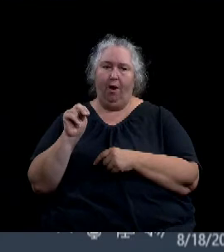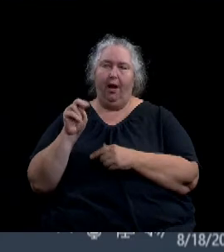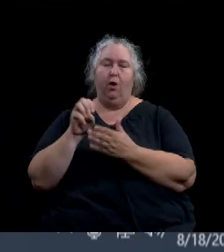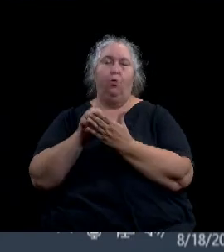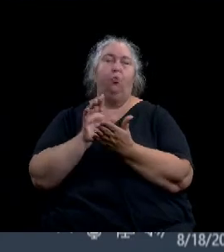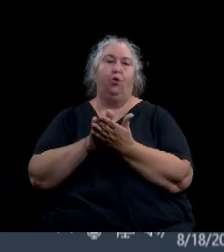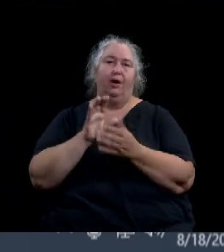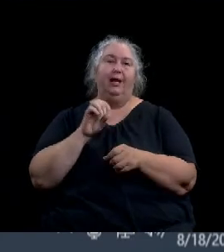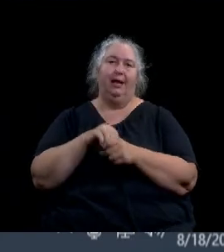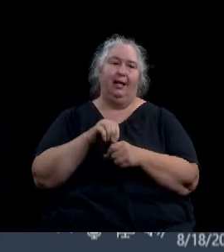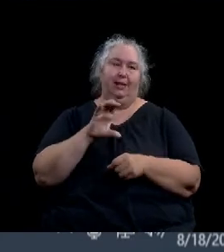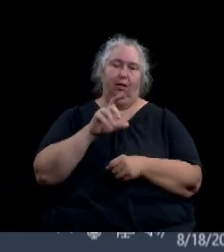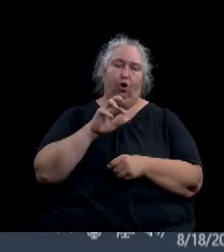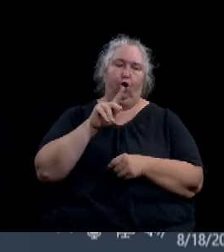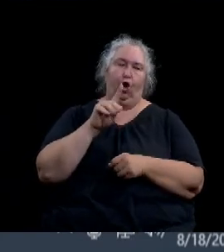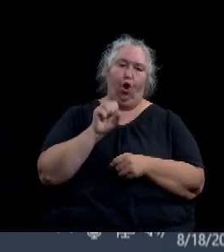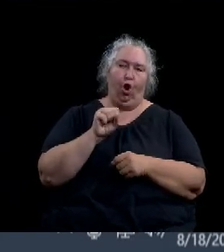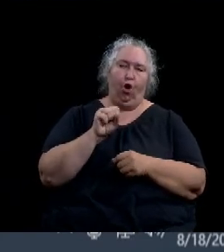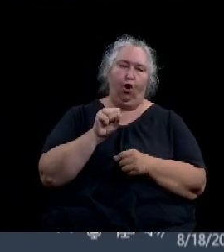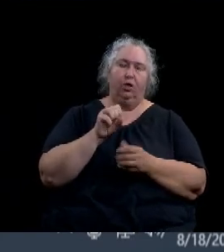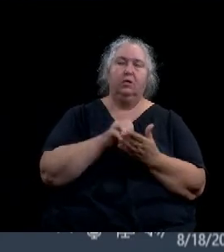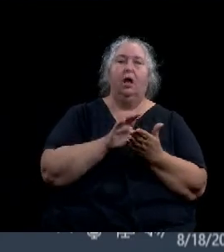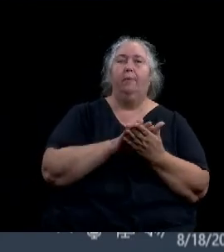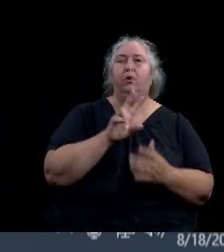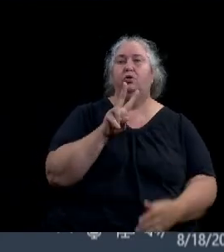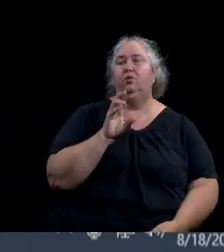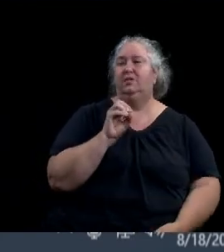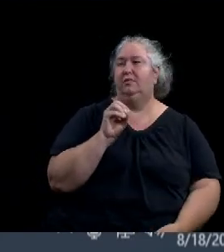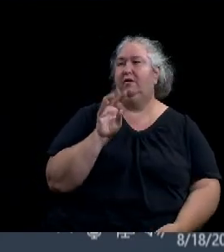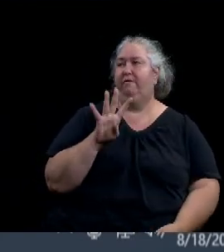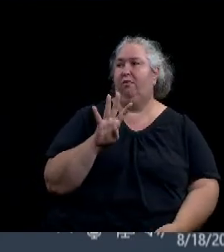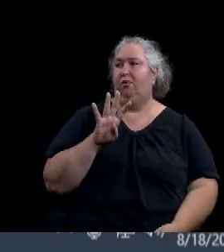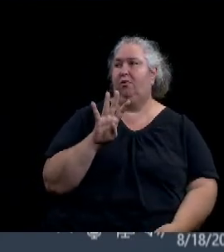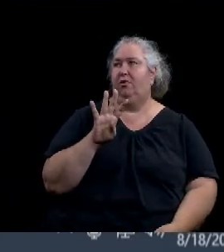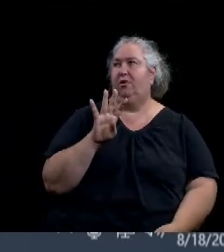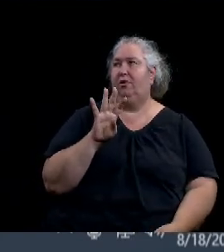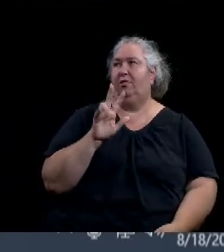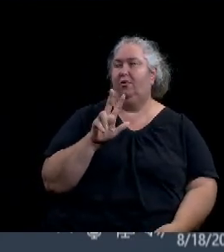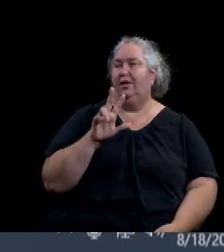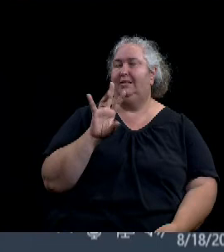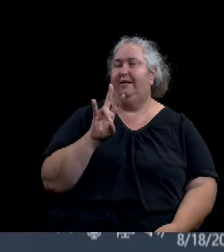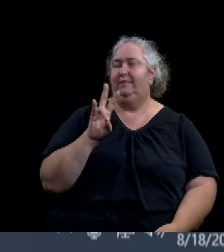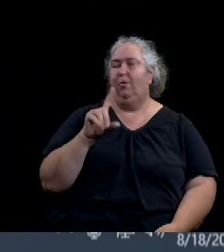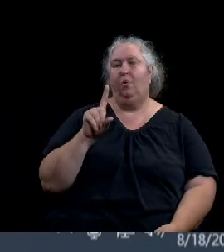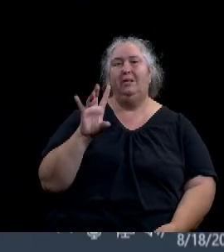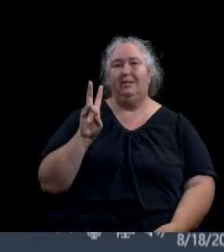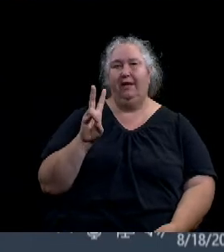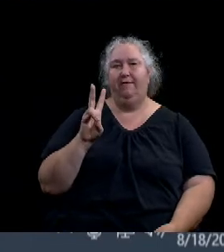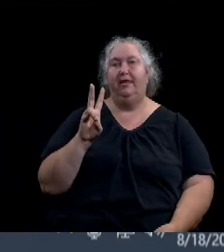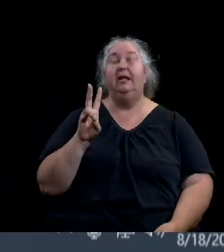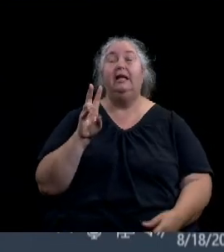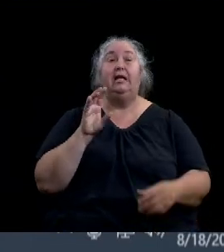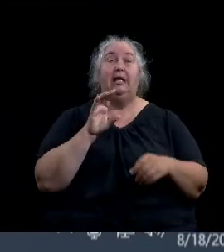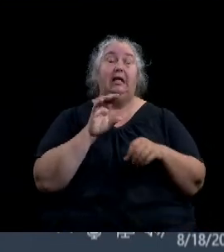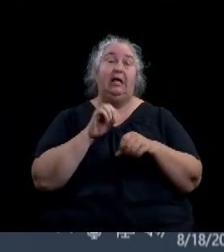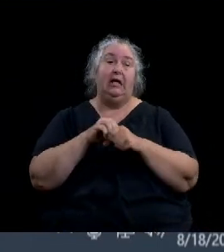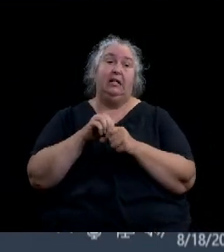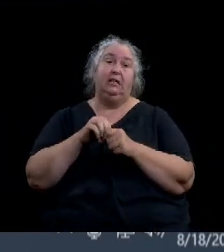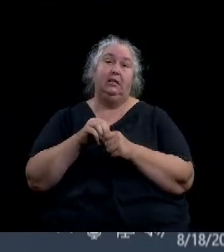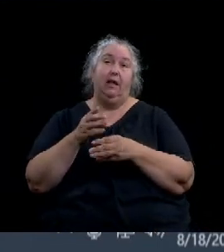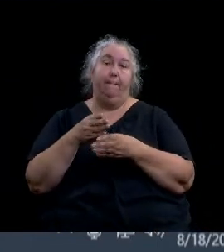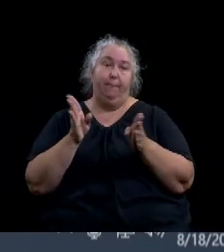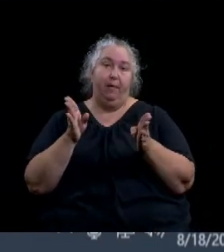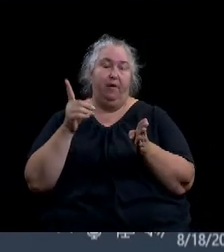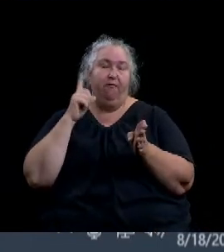-4-0-3-7-7-1-7 of the official public records of McLennan County, Texas for road improvements in connection with the farm to market 939